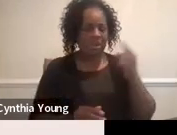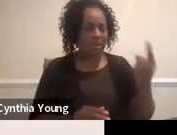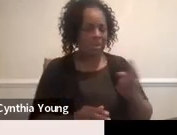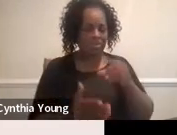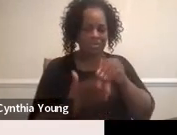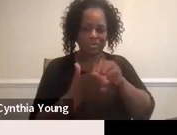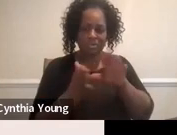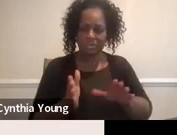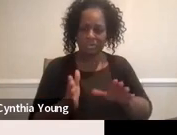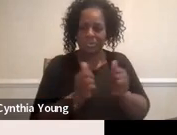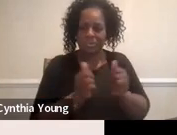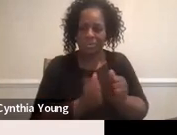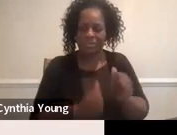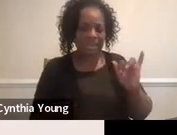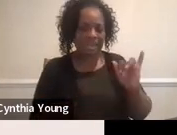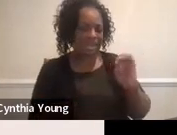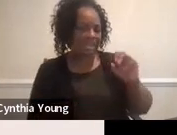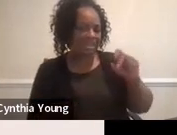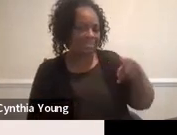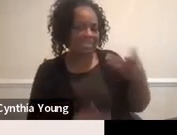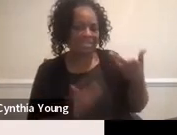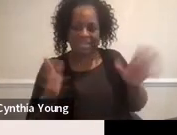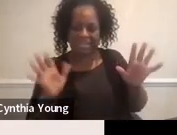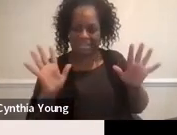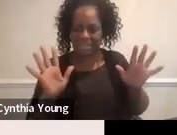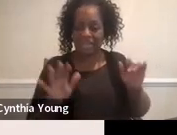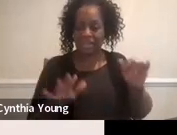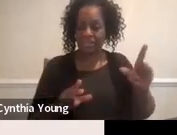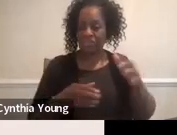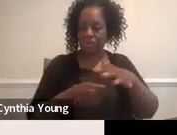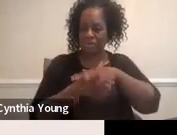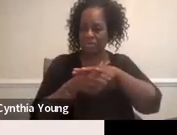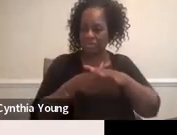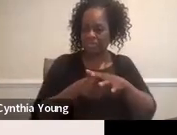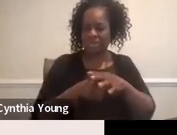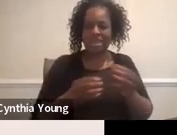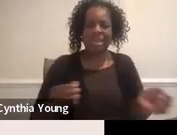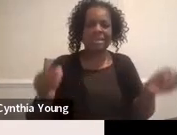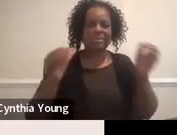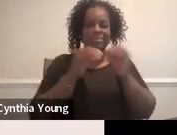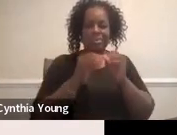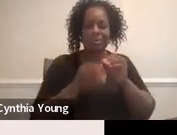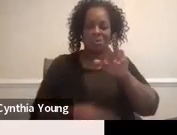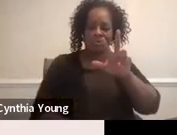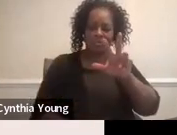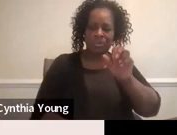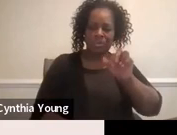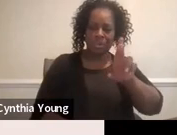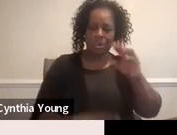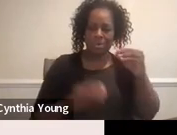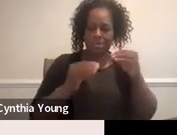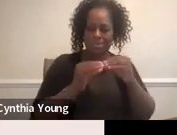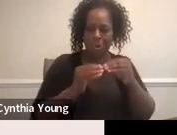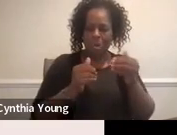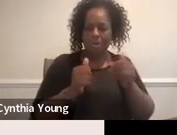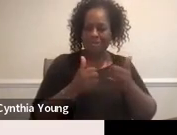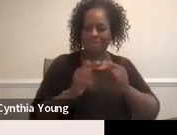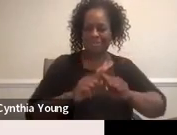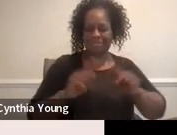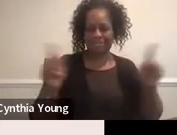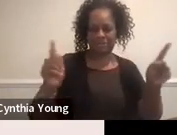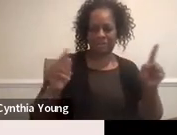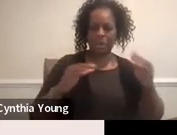students with IEPs. So if your district is more than three or more standard deviations above the state